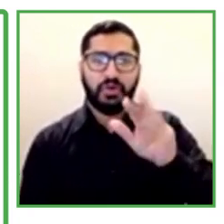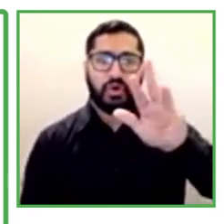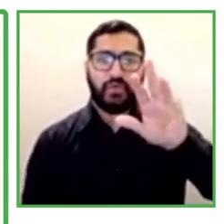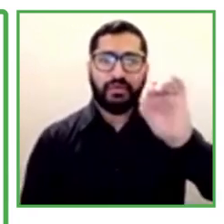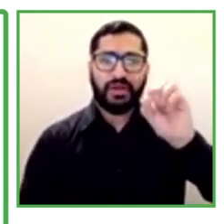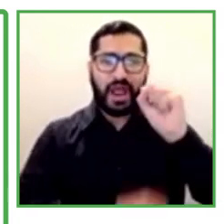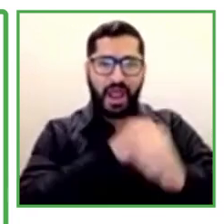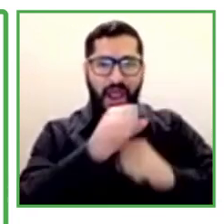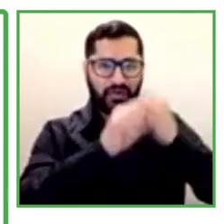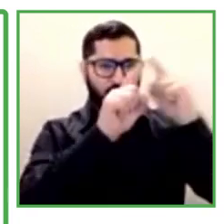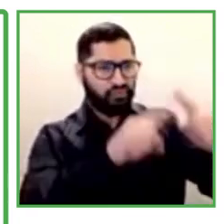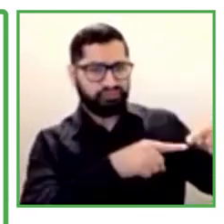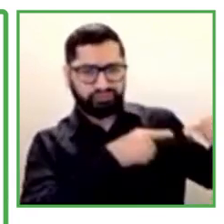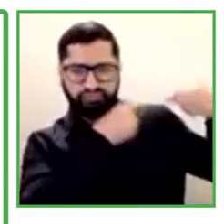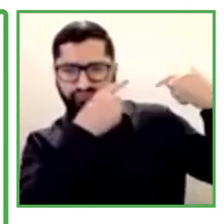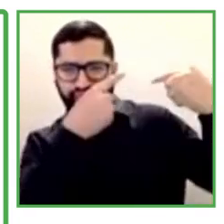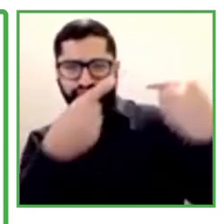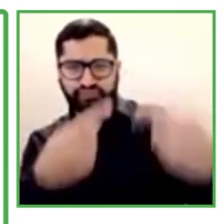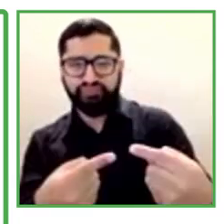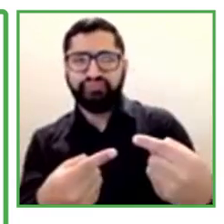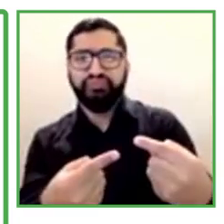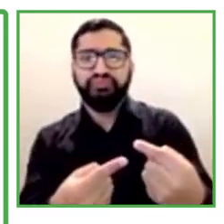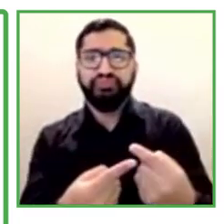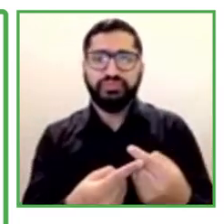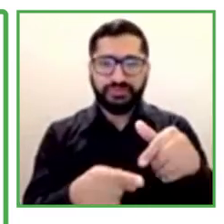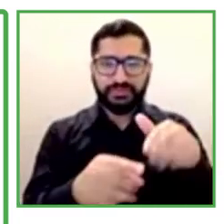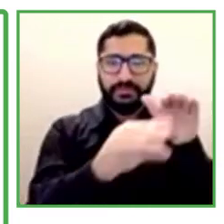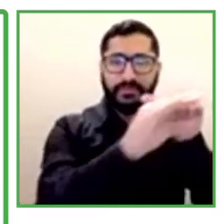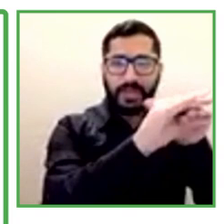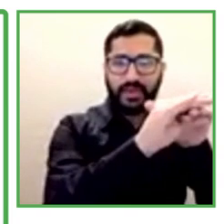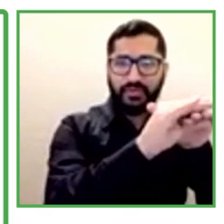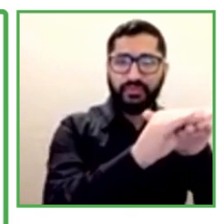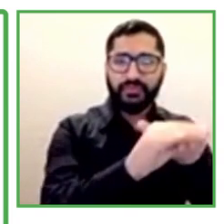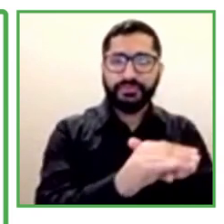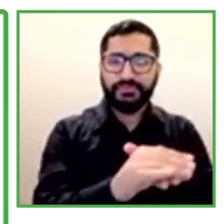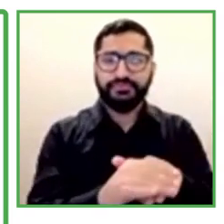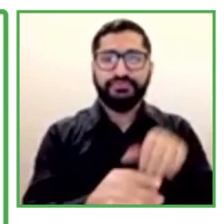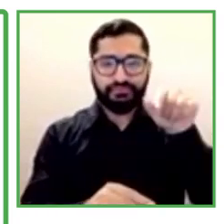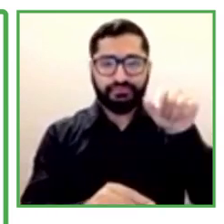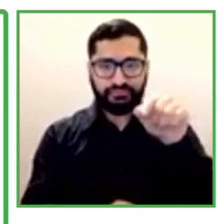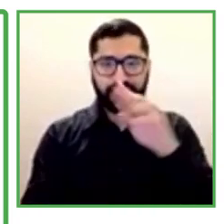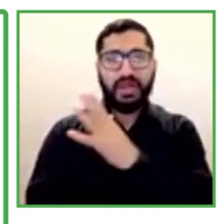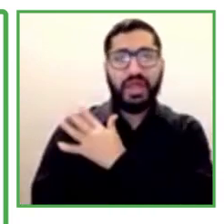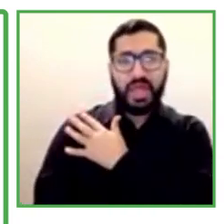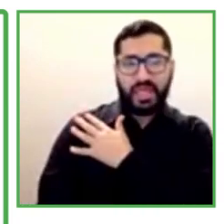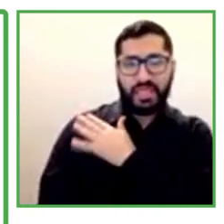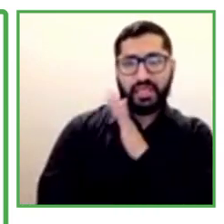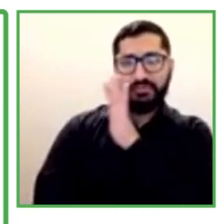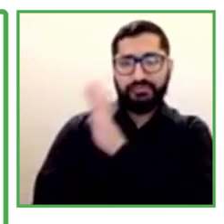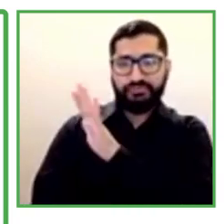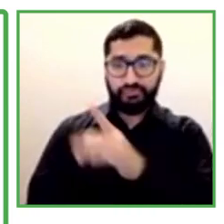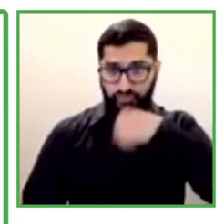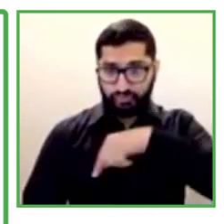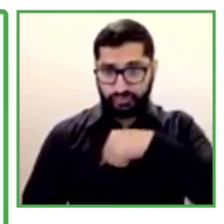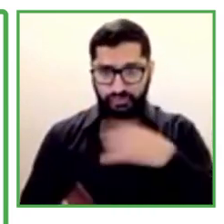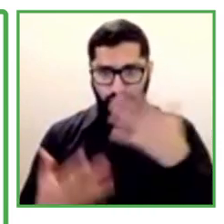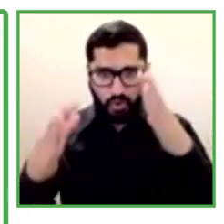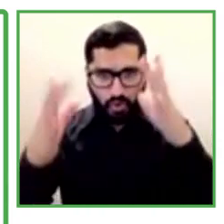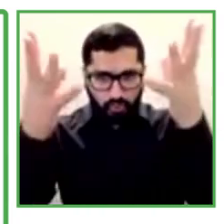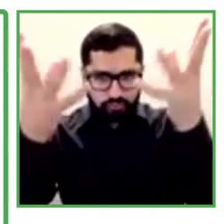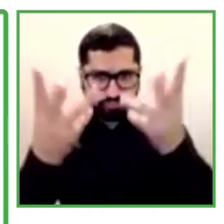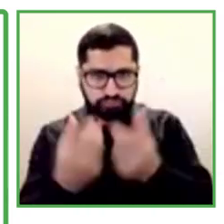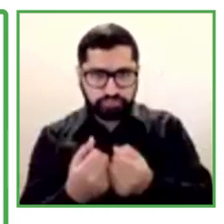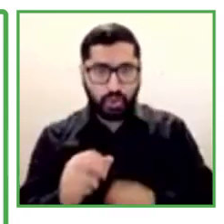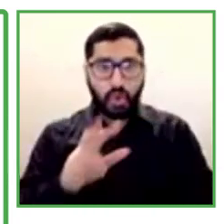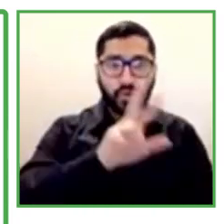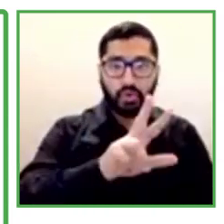Diversity and inclusion is part of our business strategy. Basically, we have a total of 98,000 collaborators globally